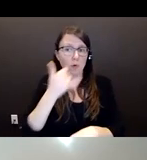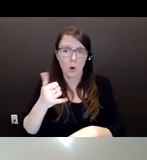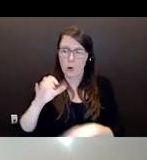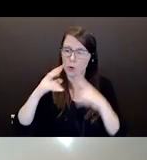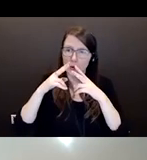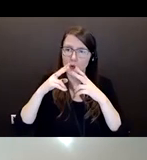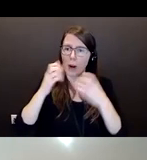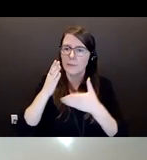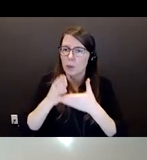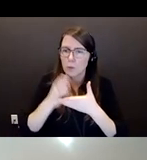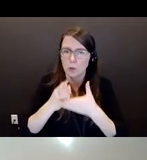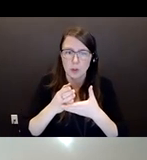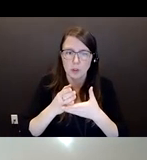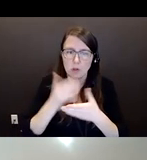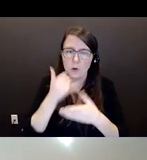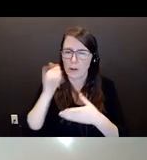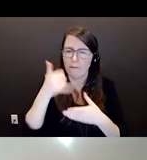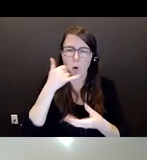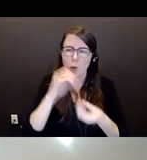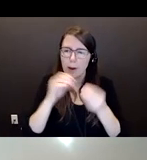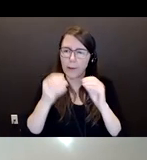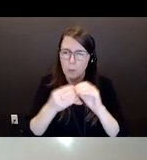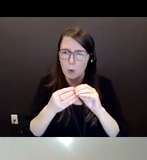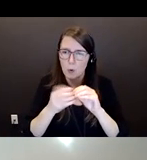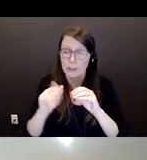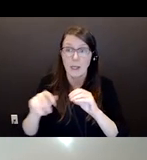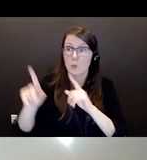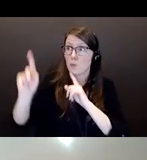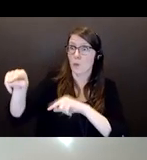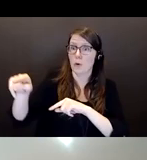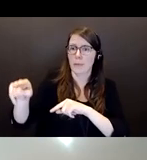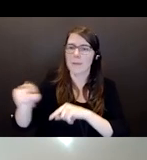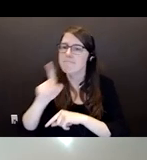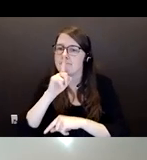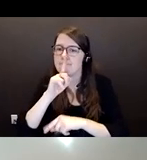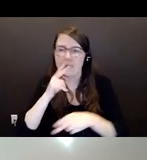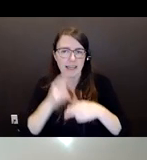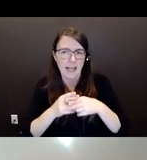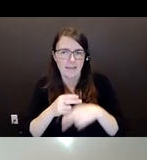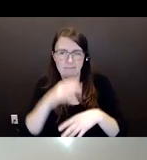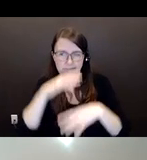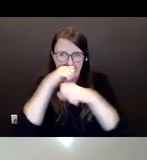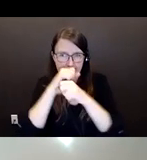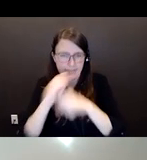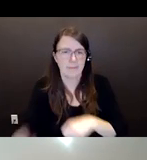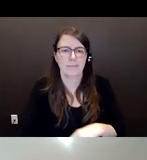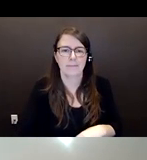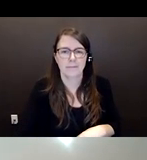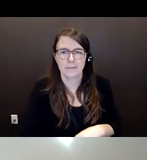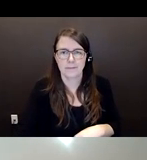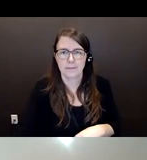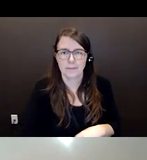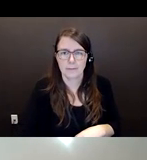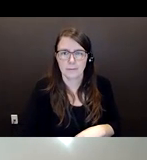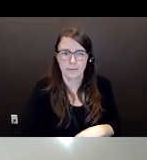people to do that if they don't want to come forward. Again, it is a part of stepping up. Although, you know, talking and knowing what information you have so